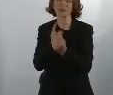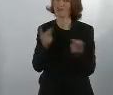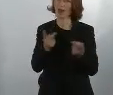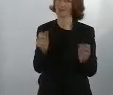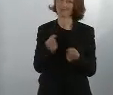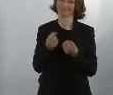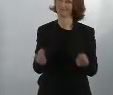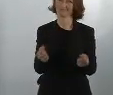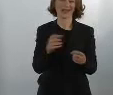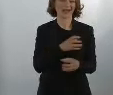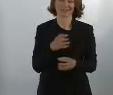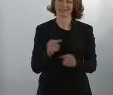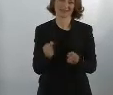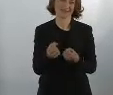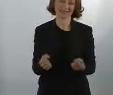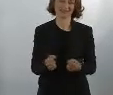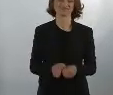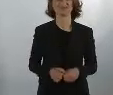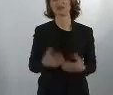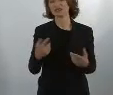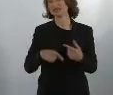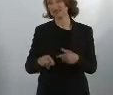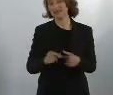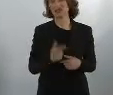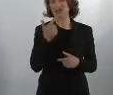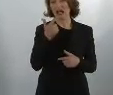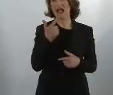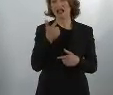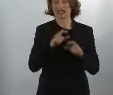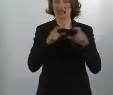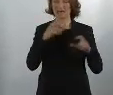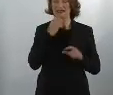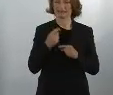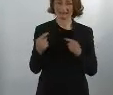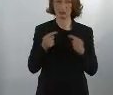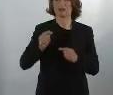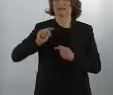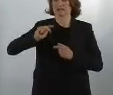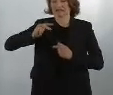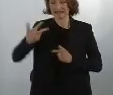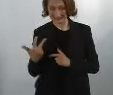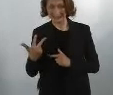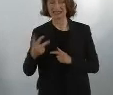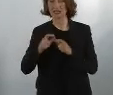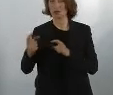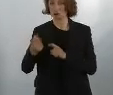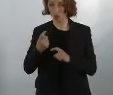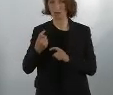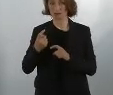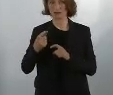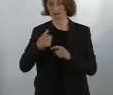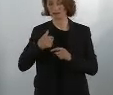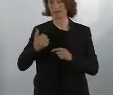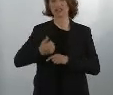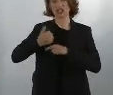secondly, there are two very important topics that we need to solve.